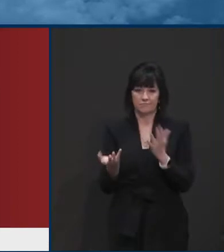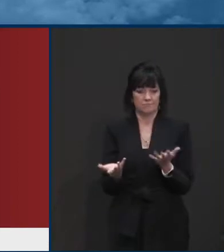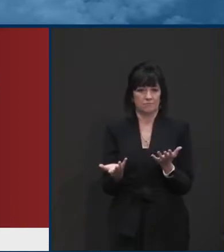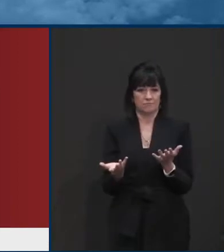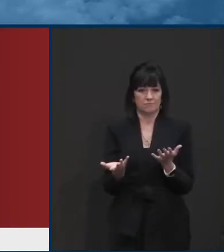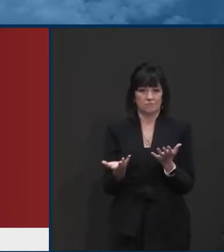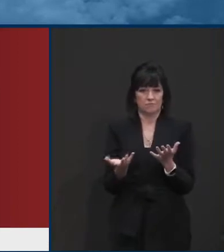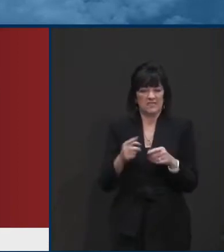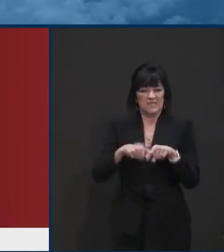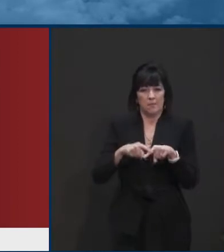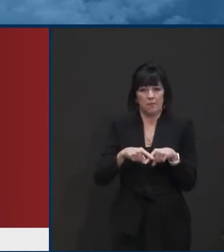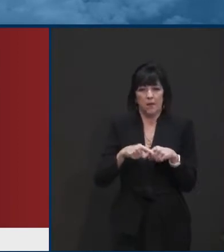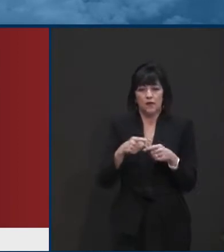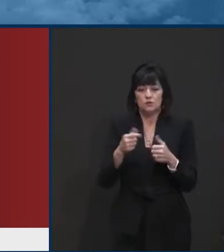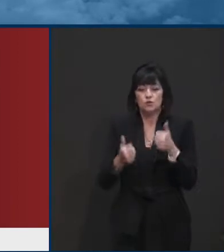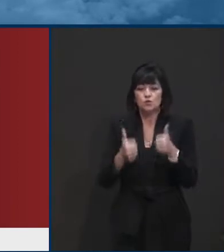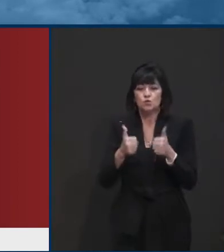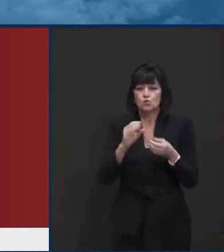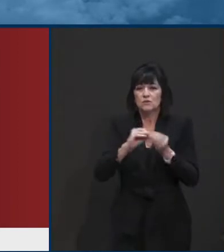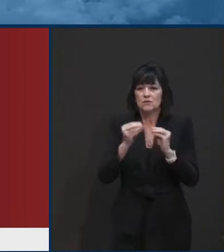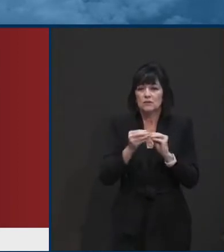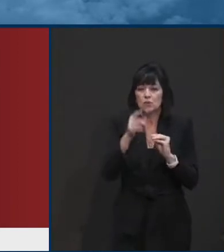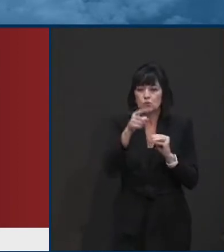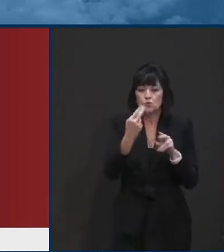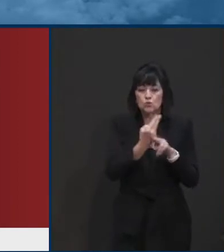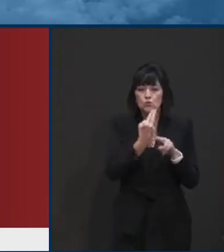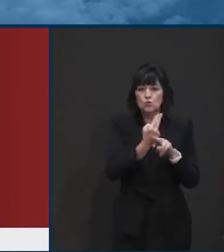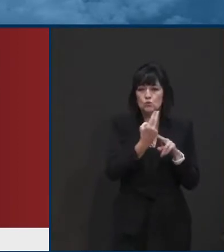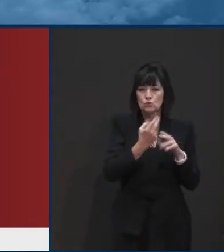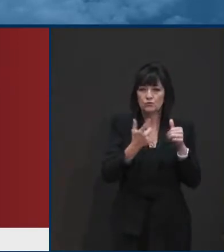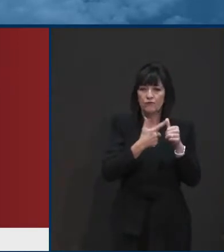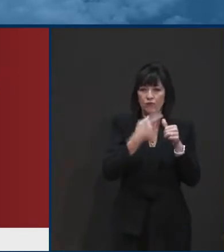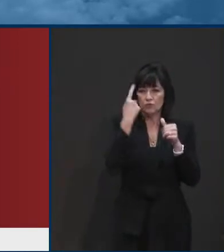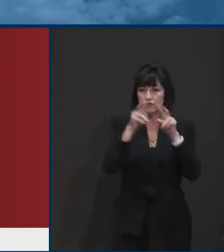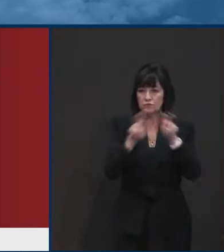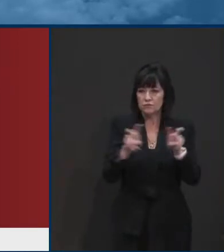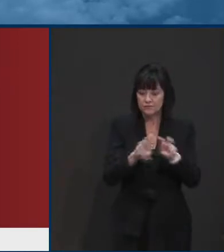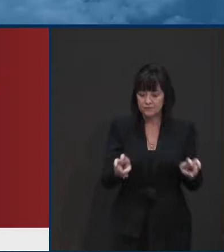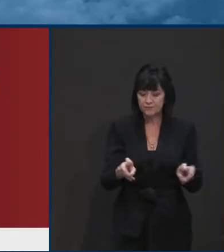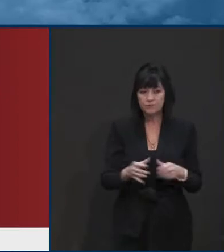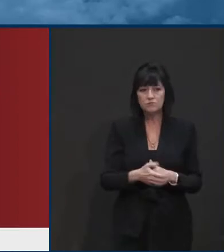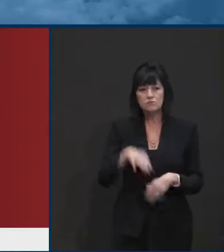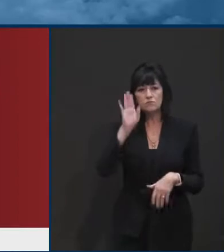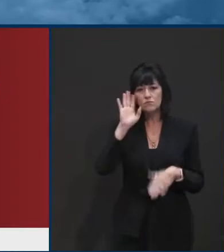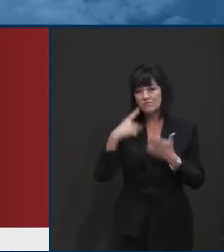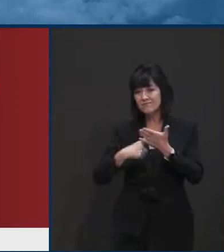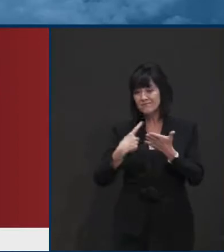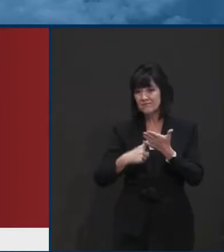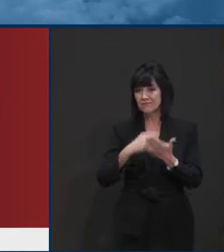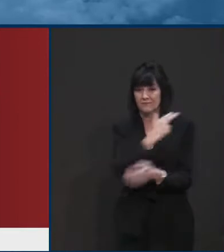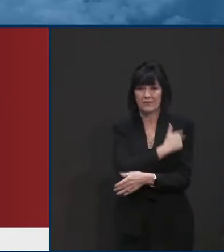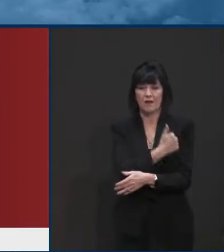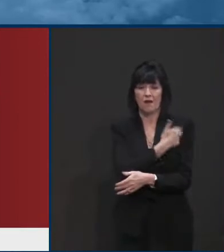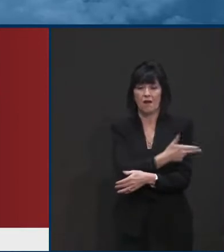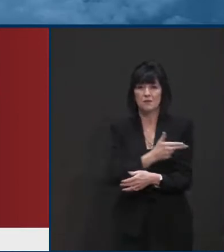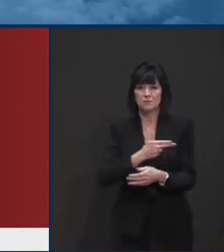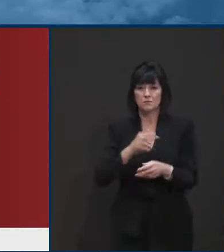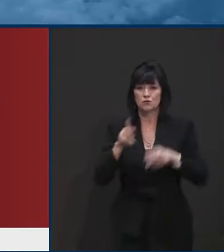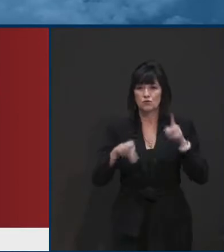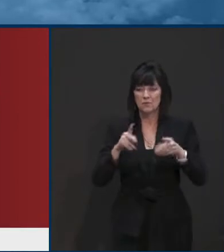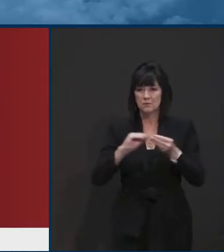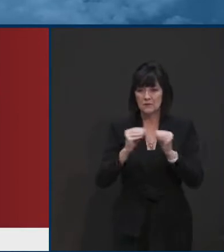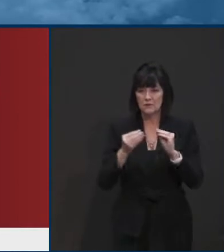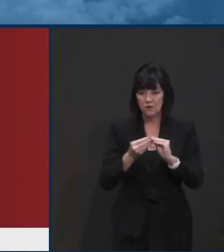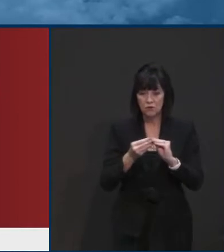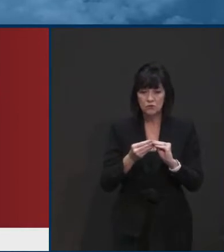And we'll have a slide later where we talk about hospitalizations, which is a number that we look very closely at. We hit a peak